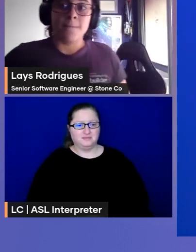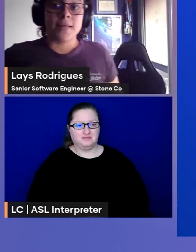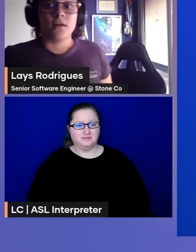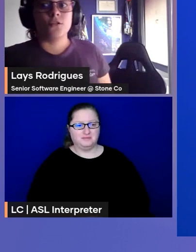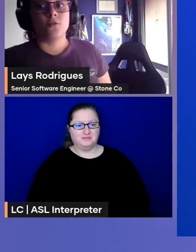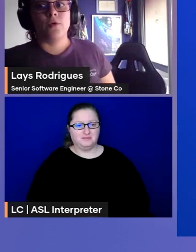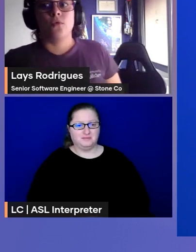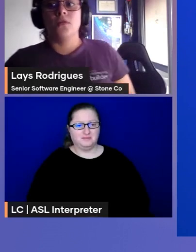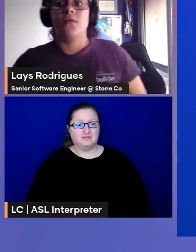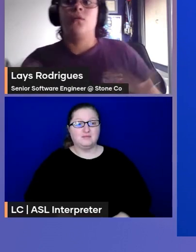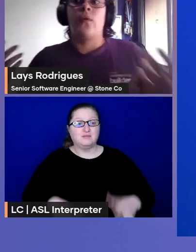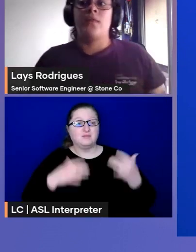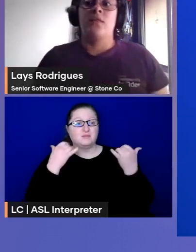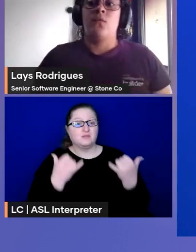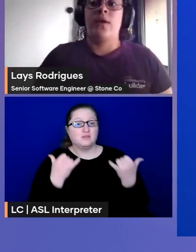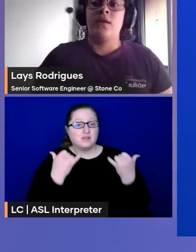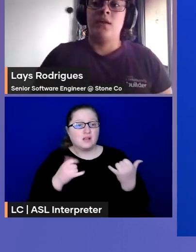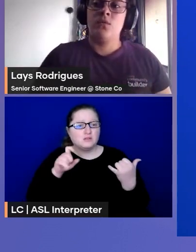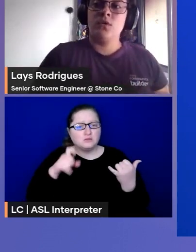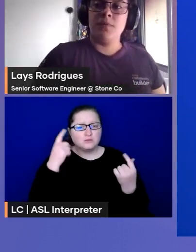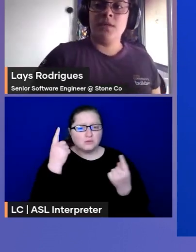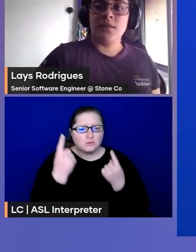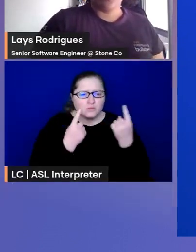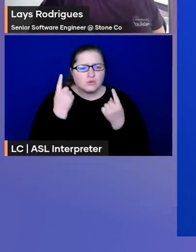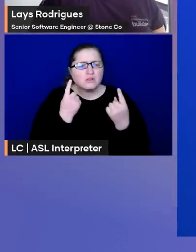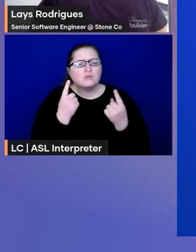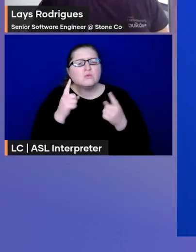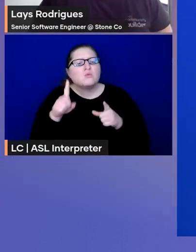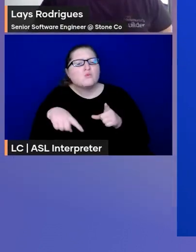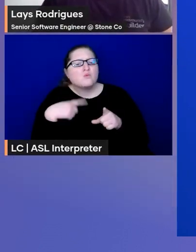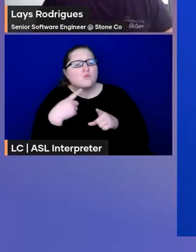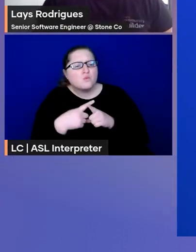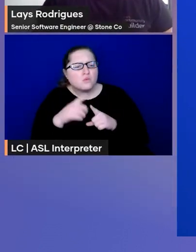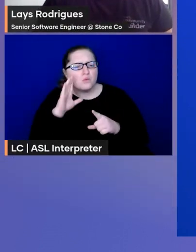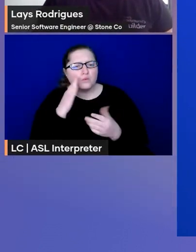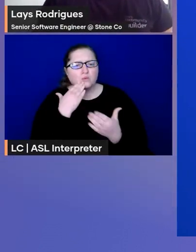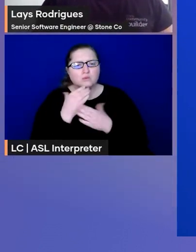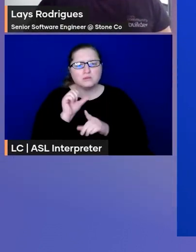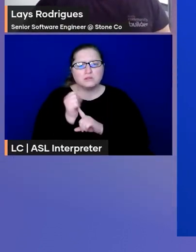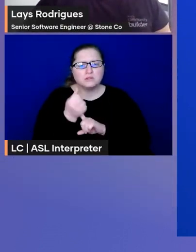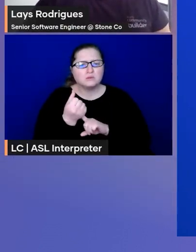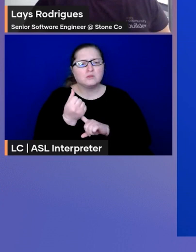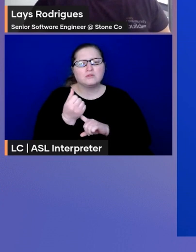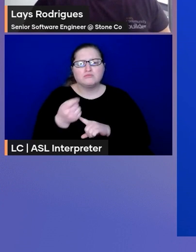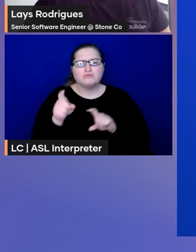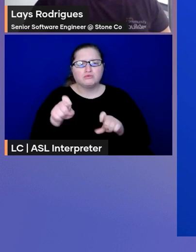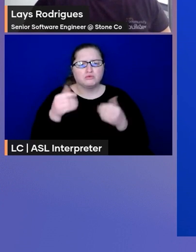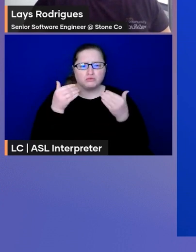By now, you should be wondering when it would be the case that you should write a module.